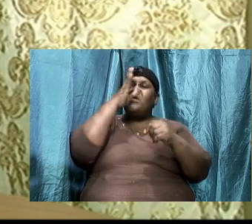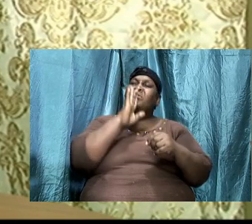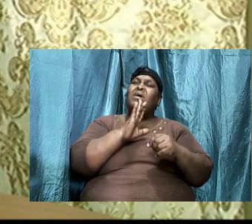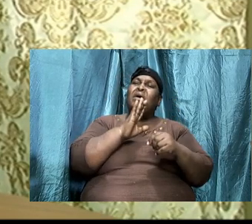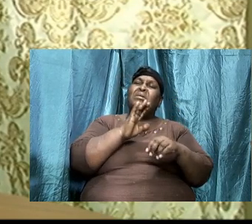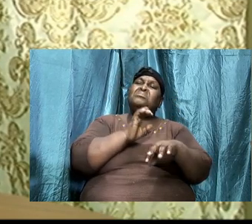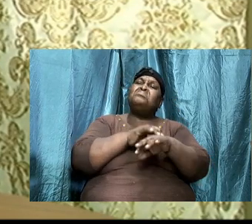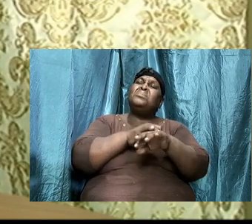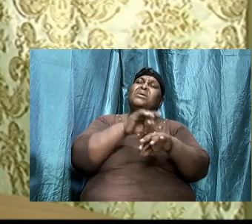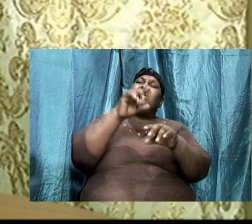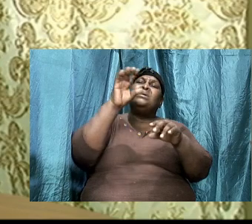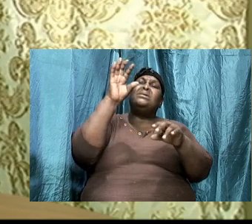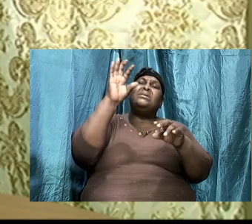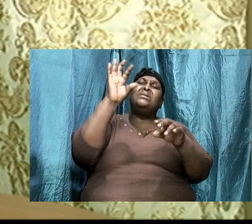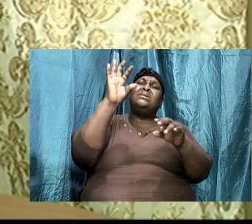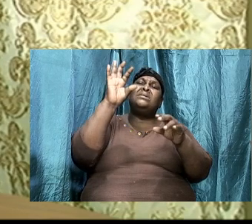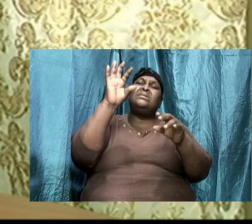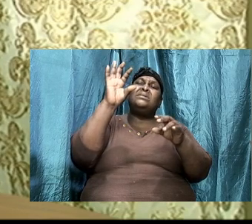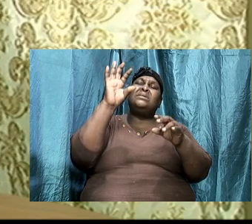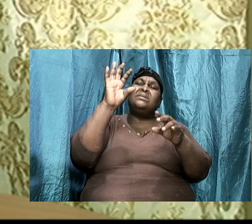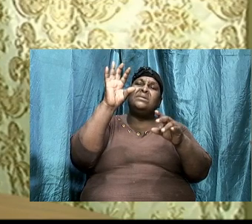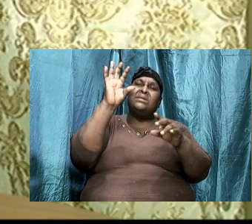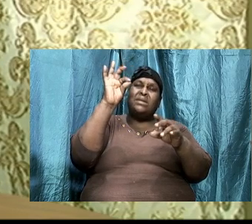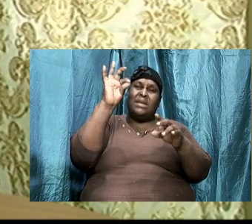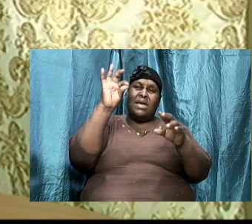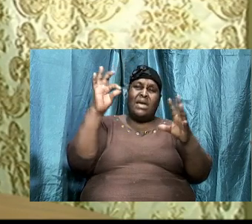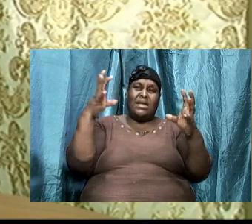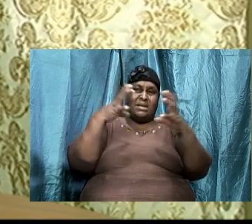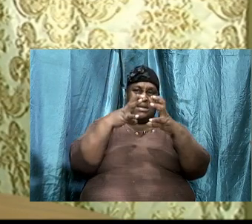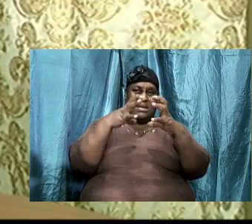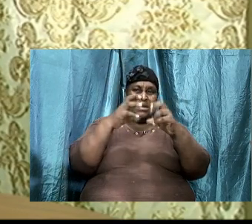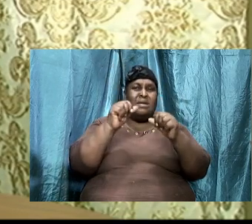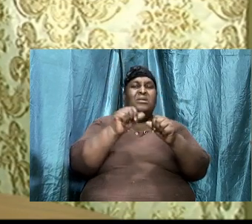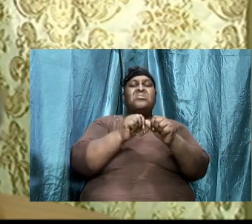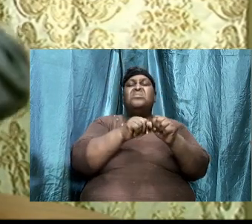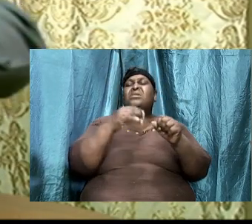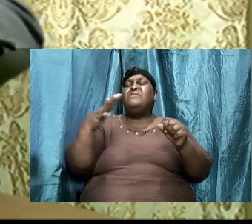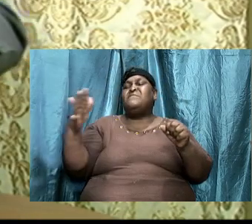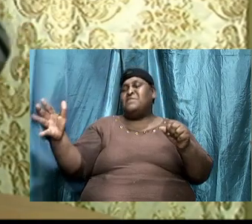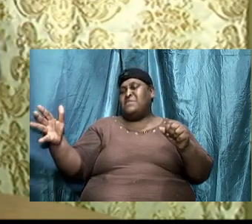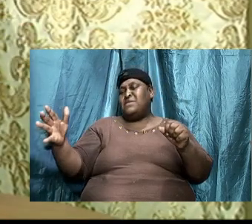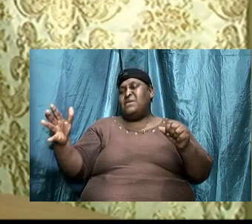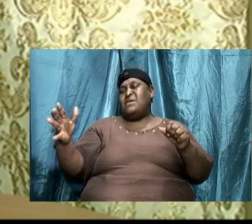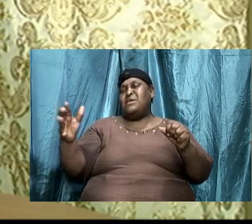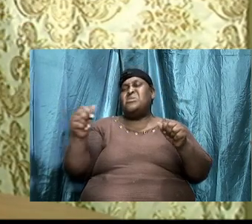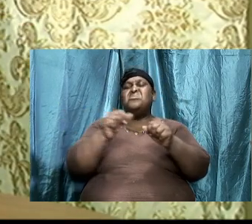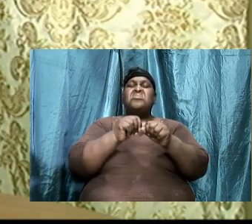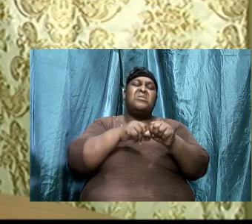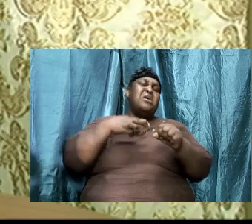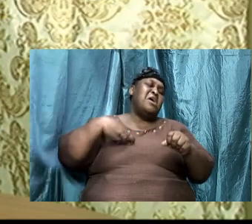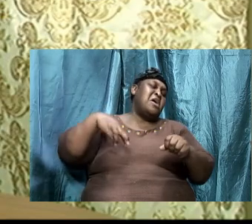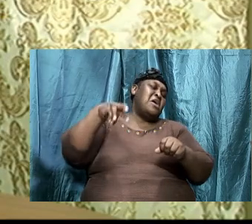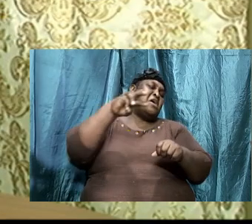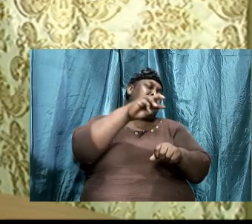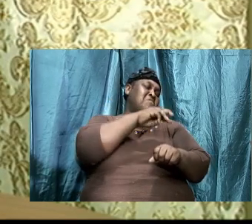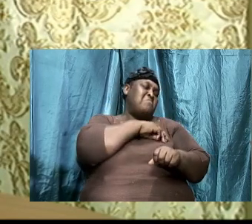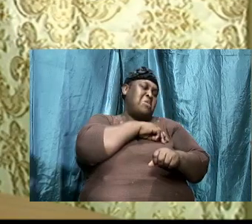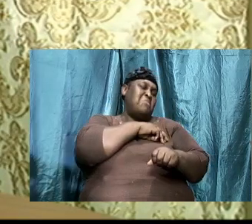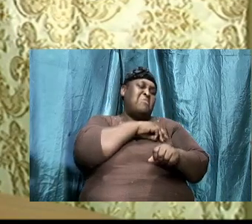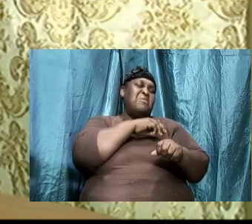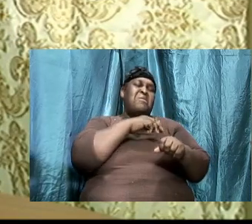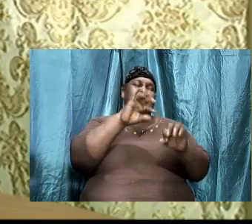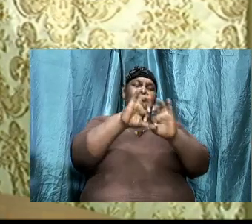p.m. Everything that you are doing, you know, and I'm glad how every member of the family does rally around.